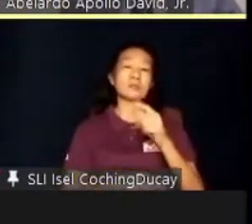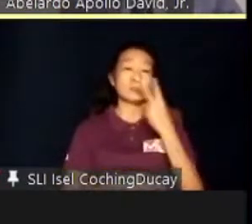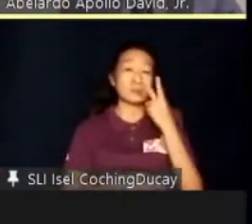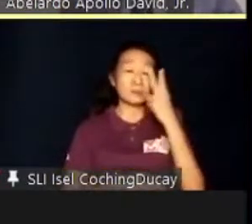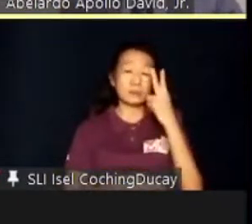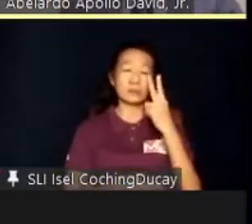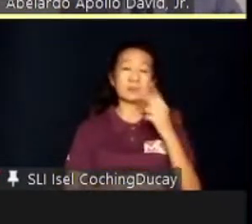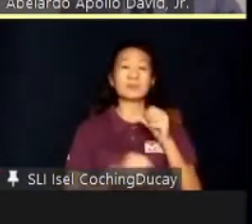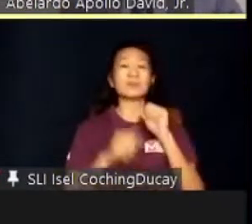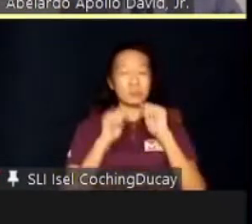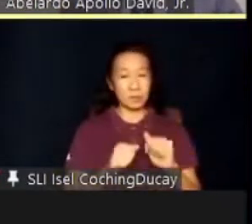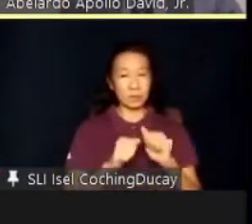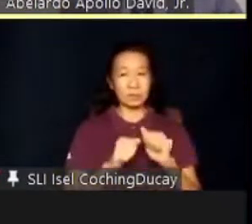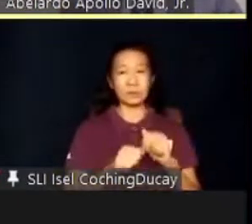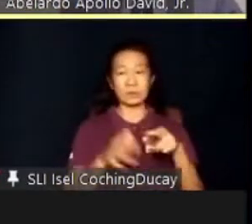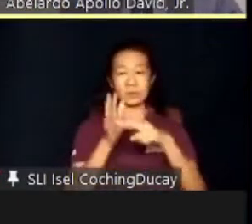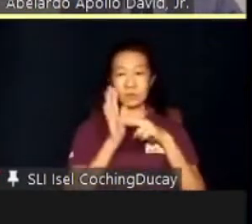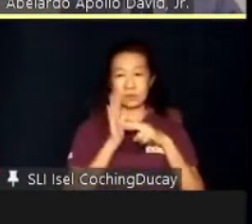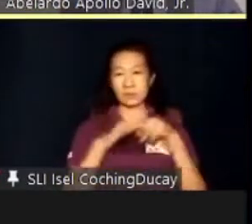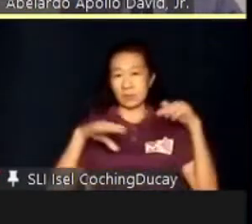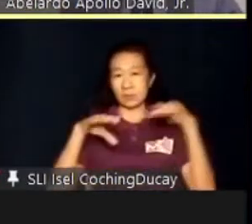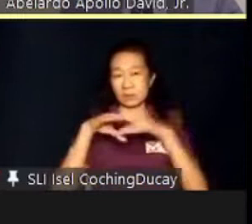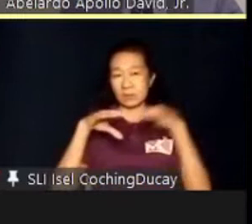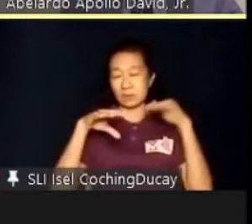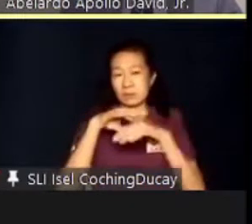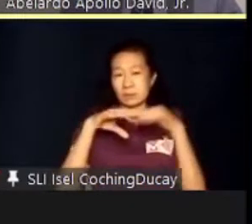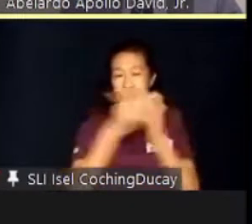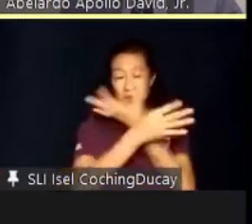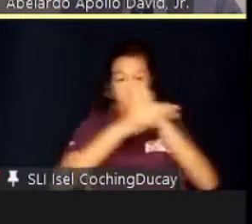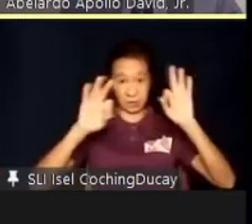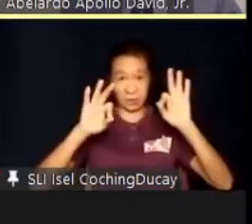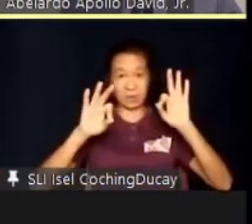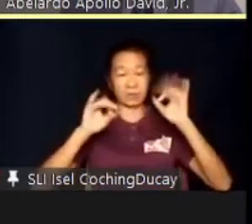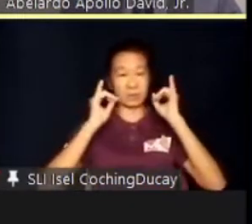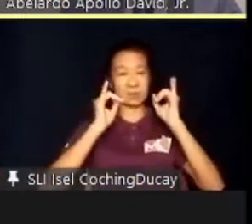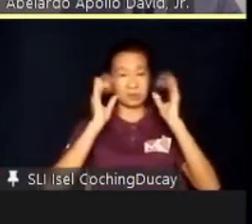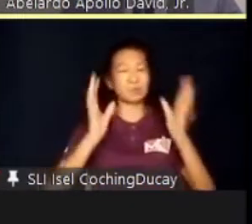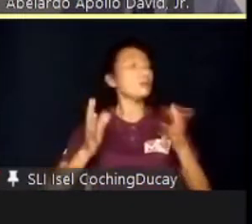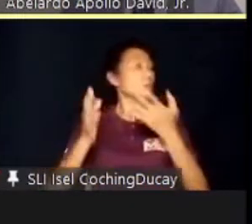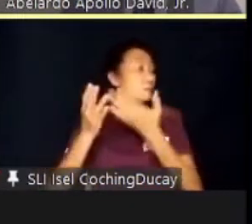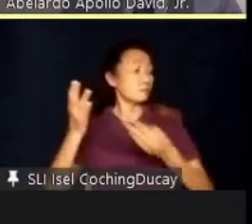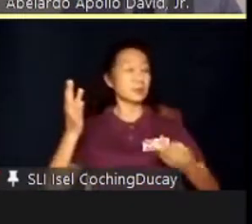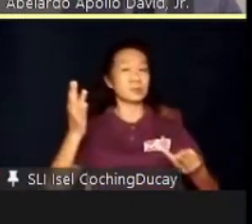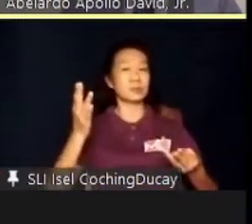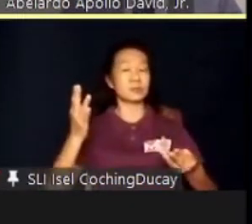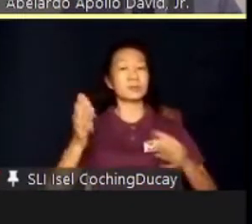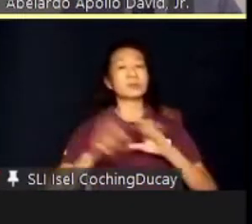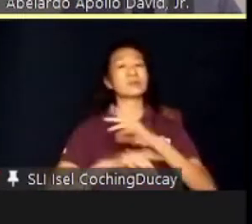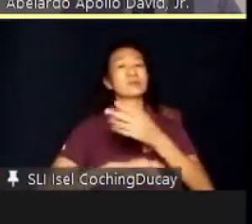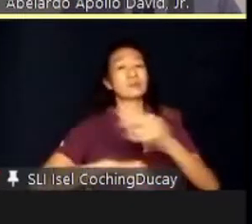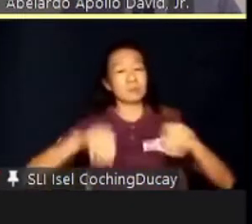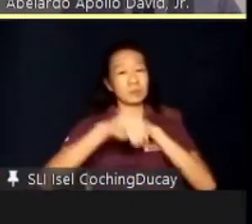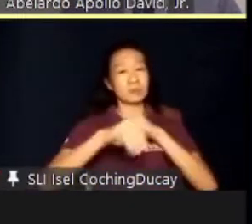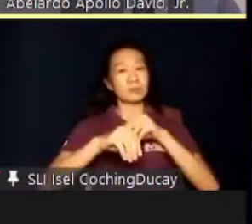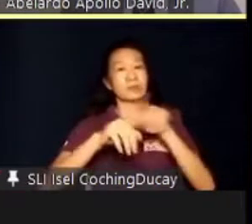to be able to request access to these free instructional materials. Alternatively, you may